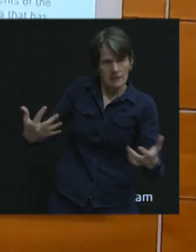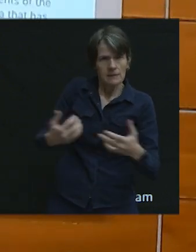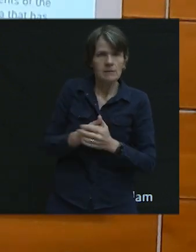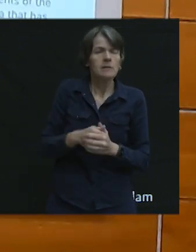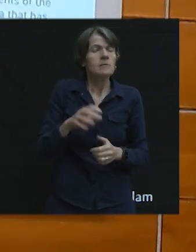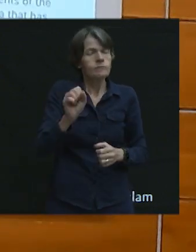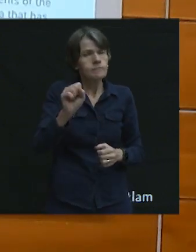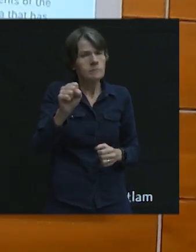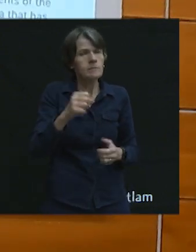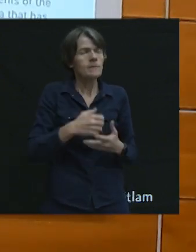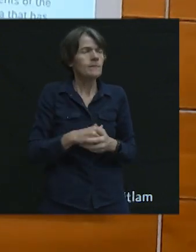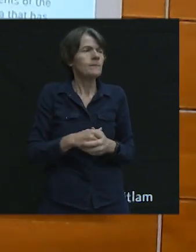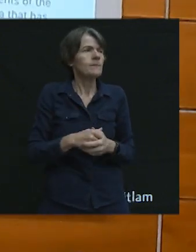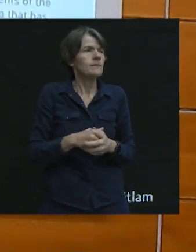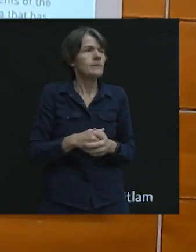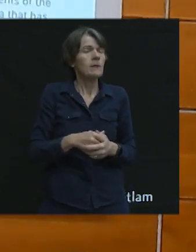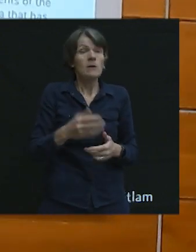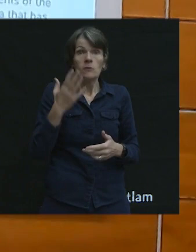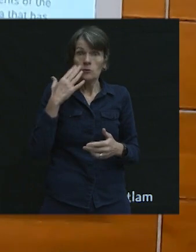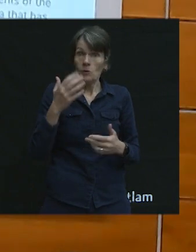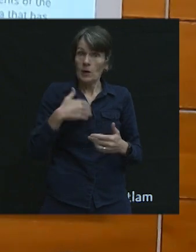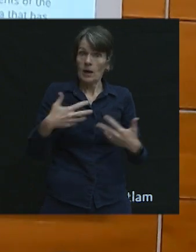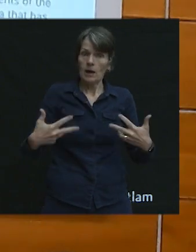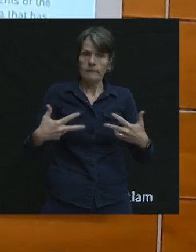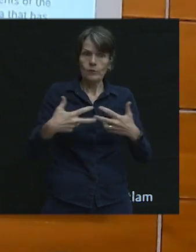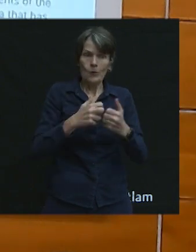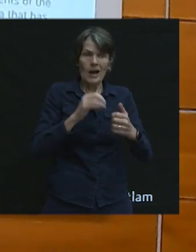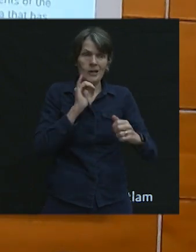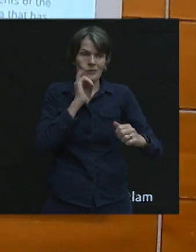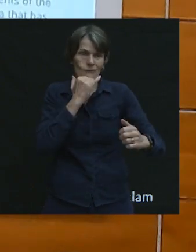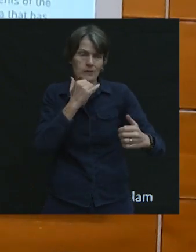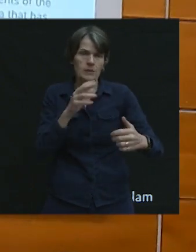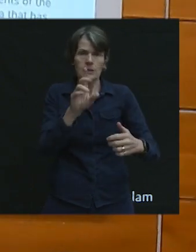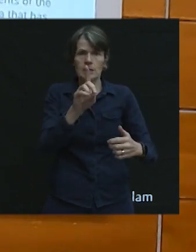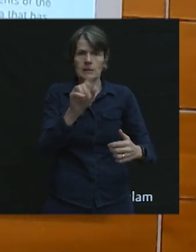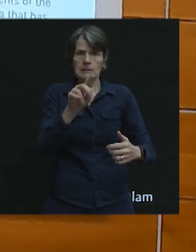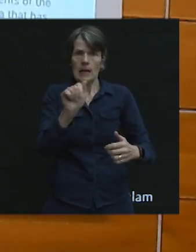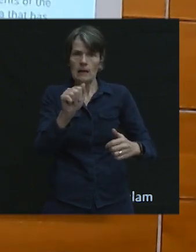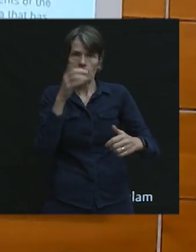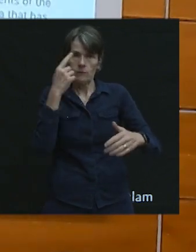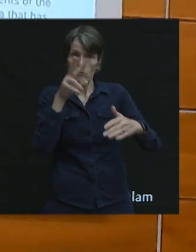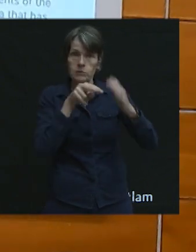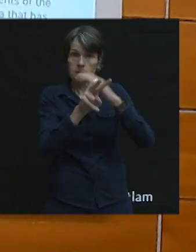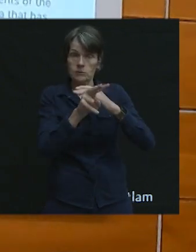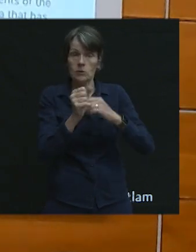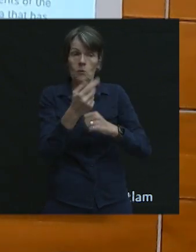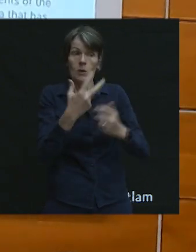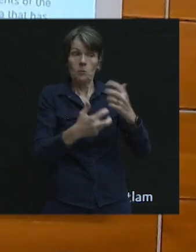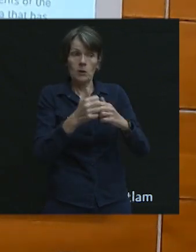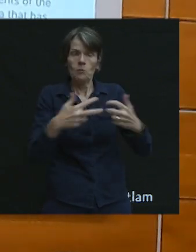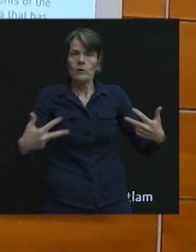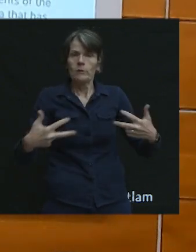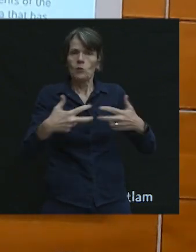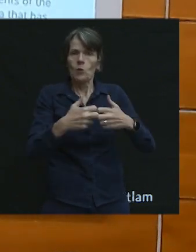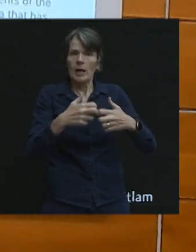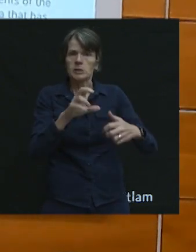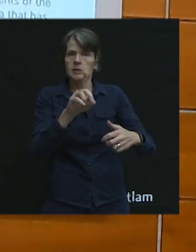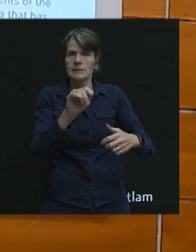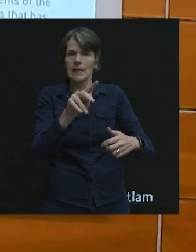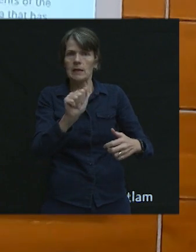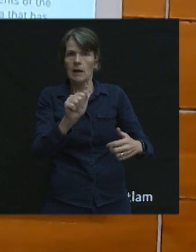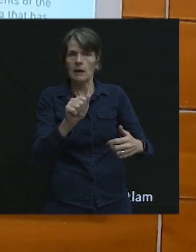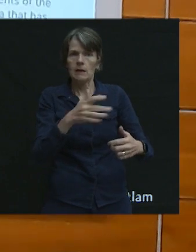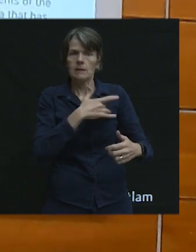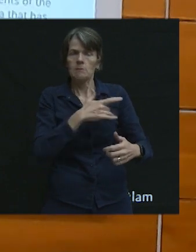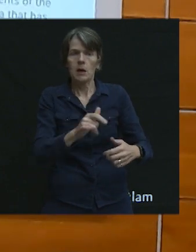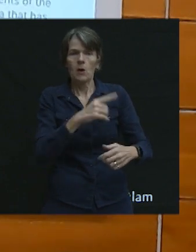So, you know when I said that we use crash data to do some prediction. One of the gaps in crash data, typically, is that